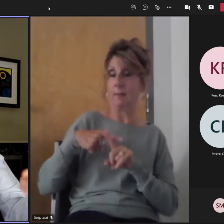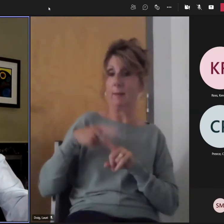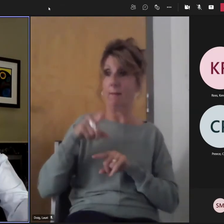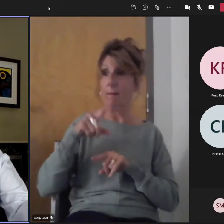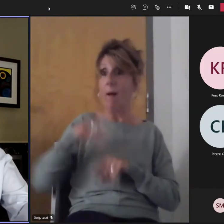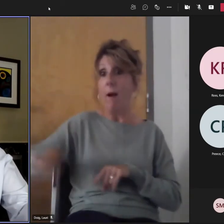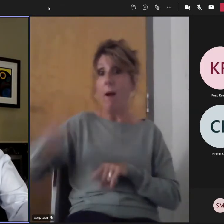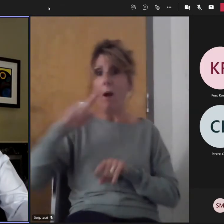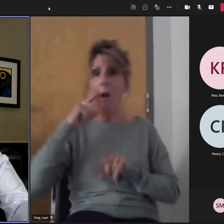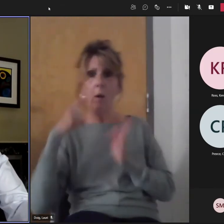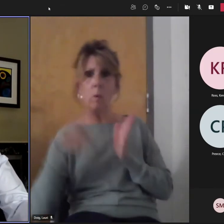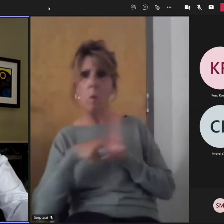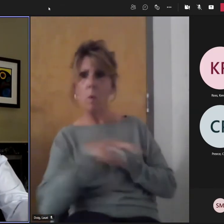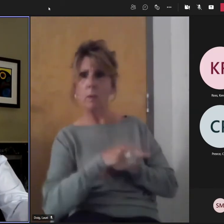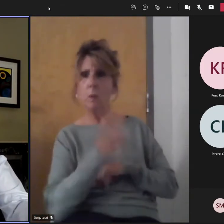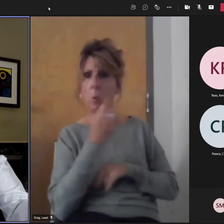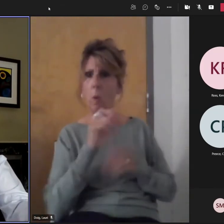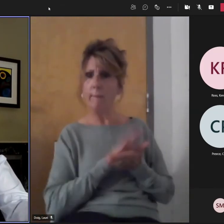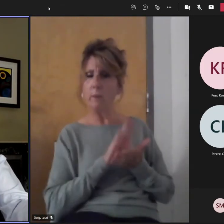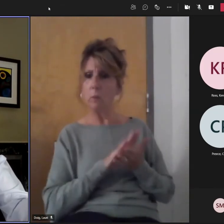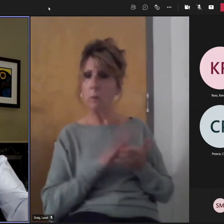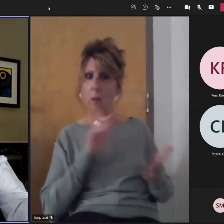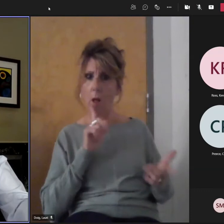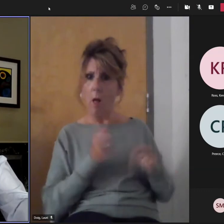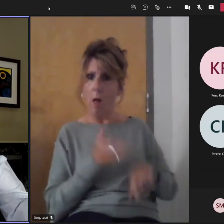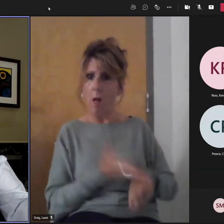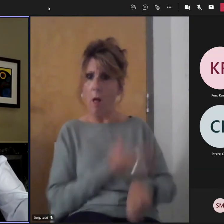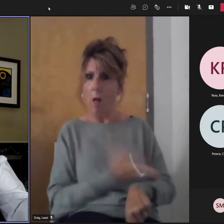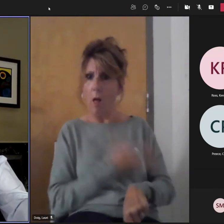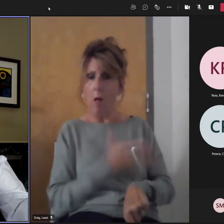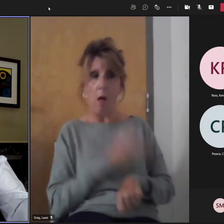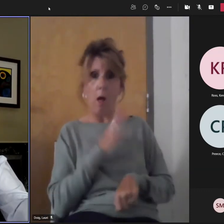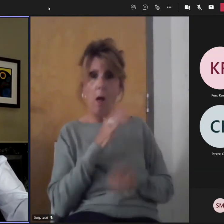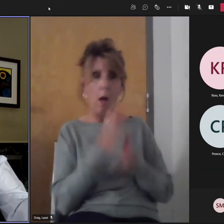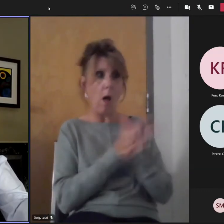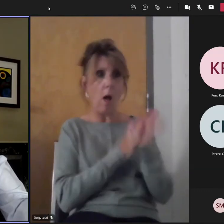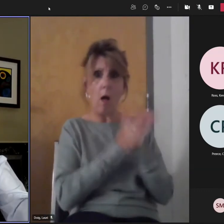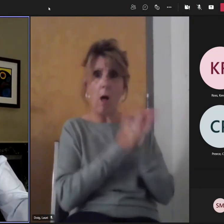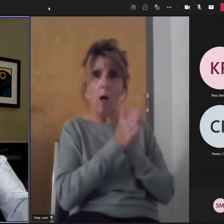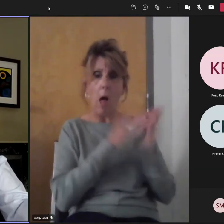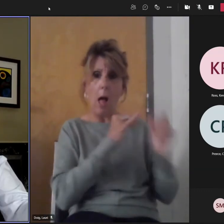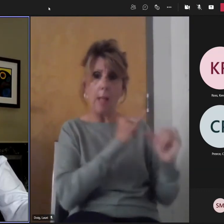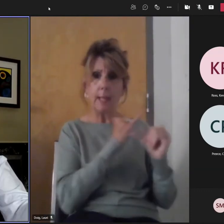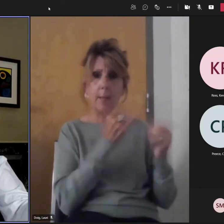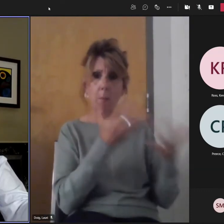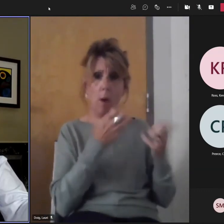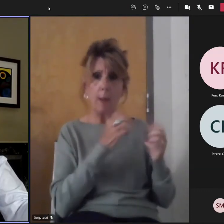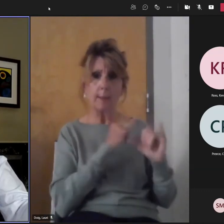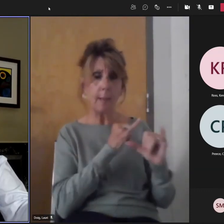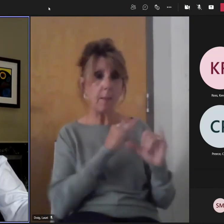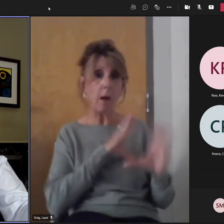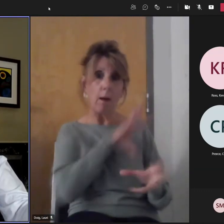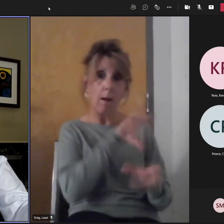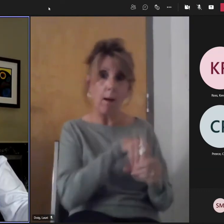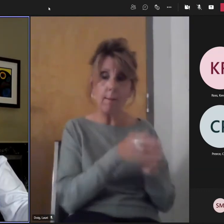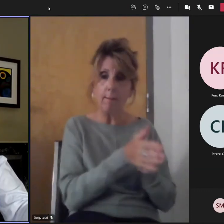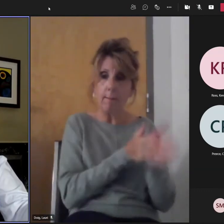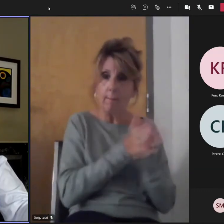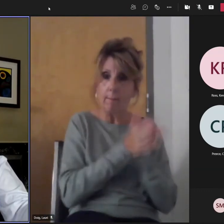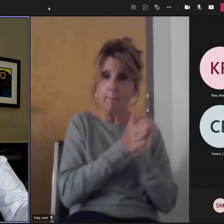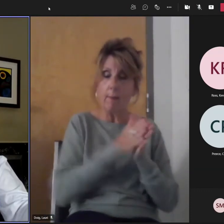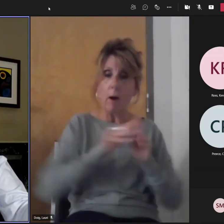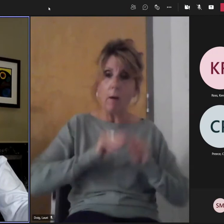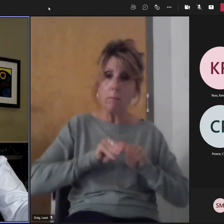they can't wait to want to do it because they're so used to being stuck. So there's a real incentive here and